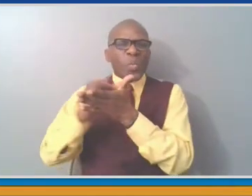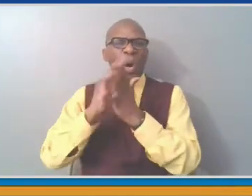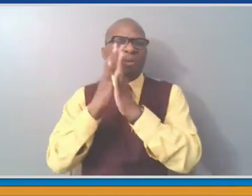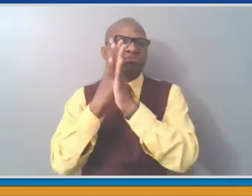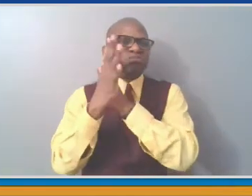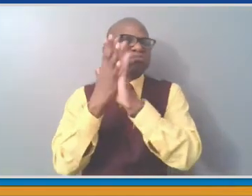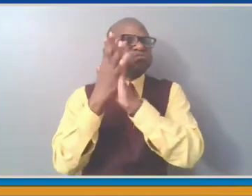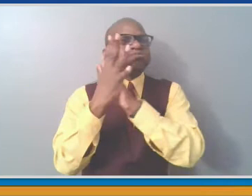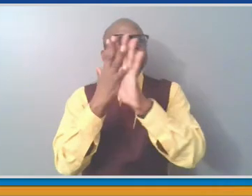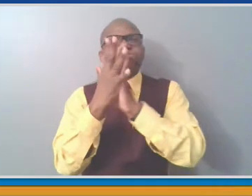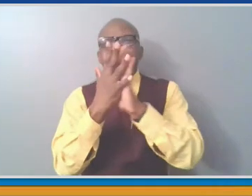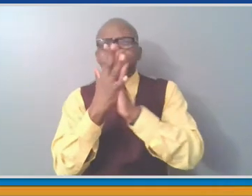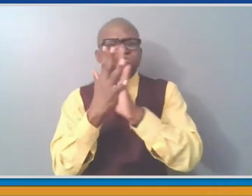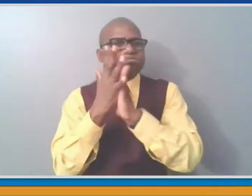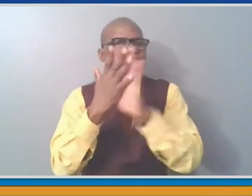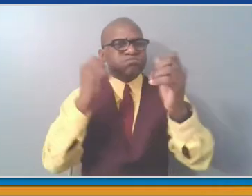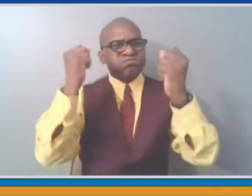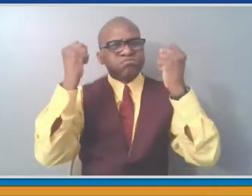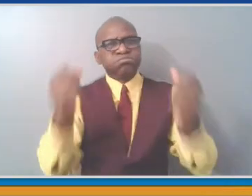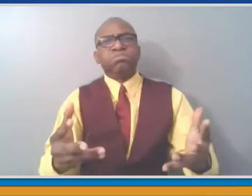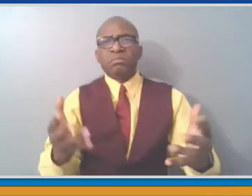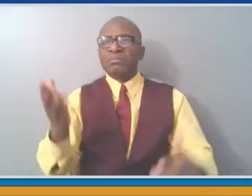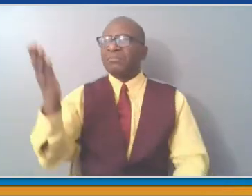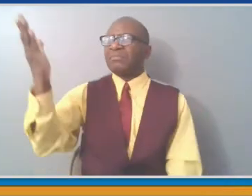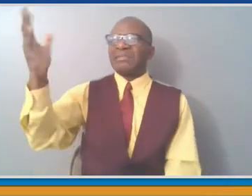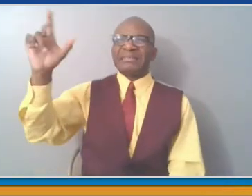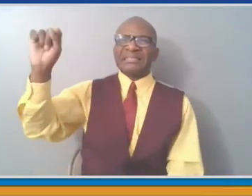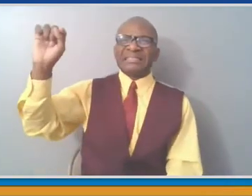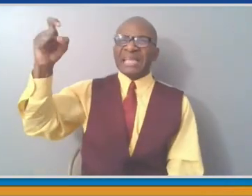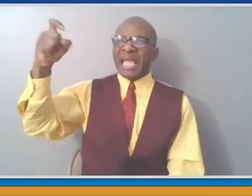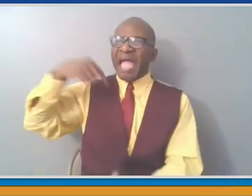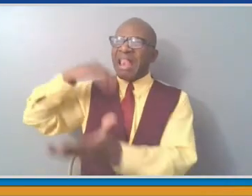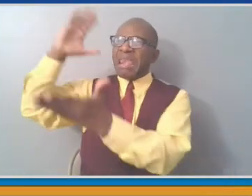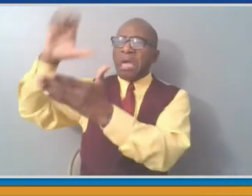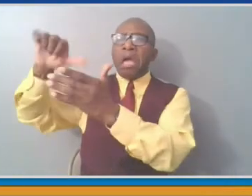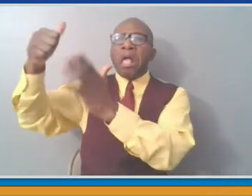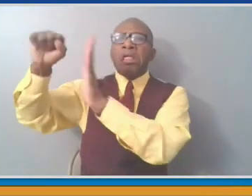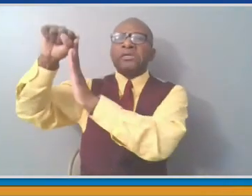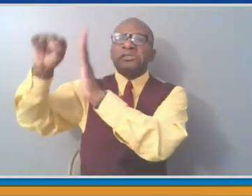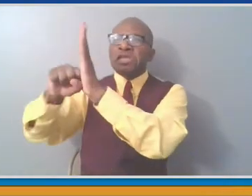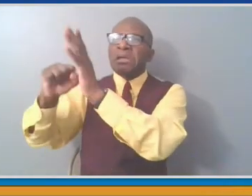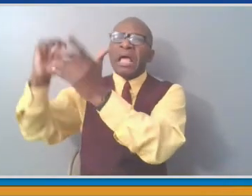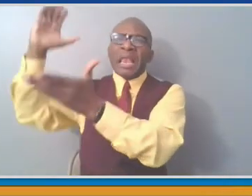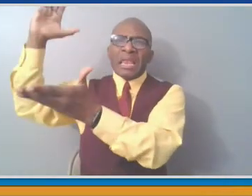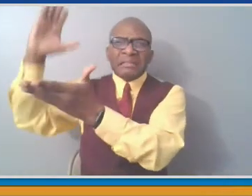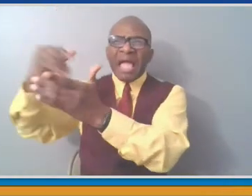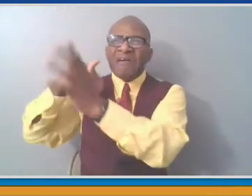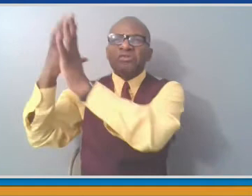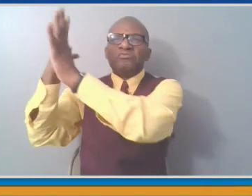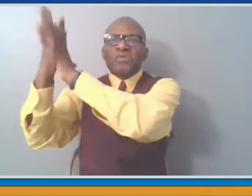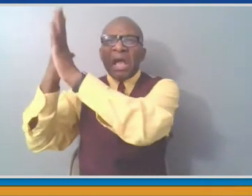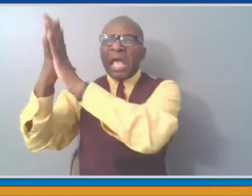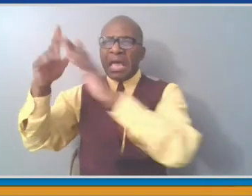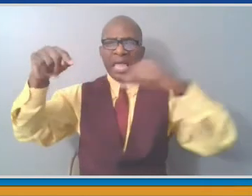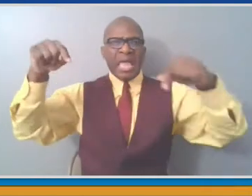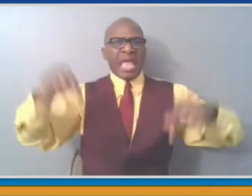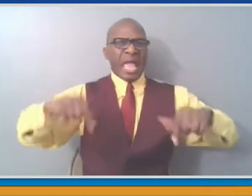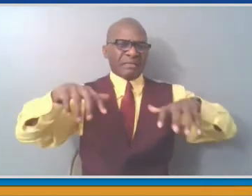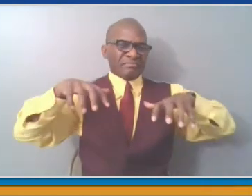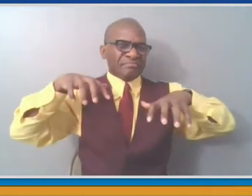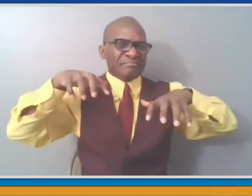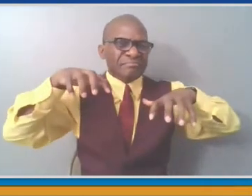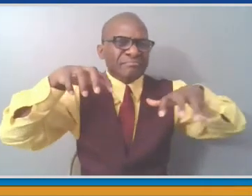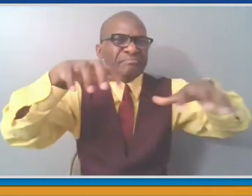pay for that mass transit, it reduces pollution, and it aids the growth of businesses in this area. And so we wind up